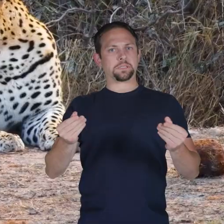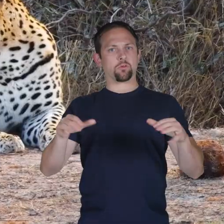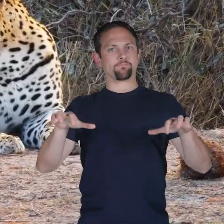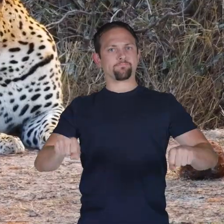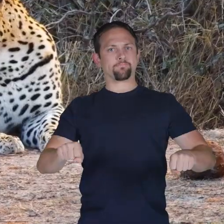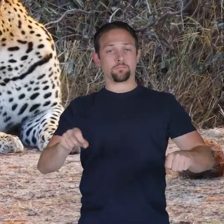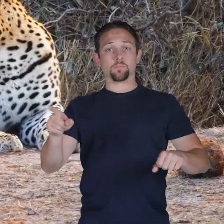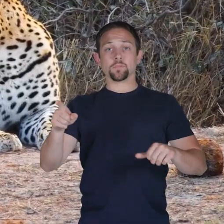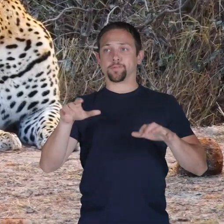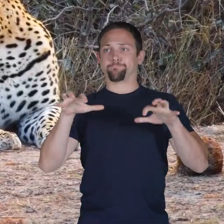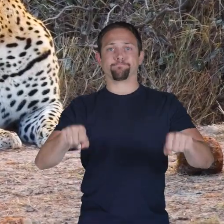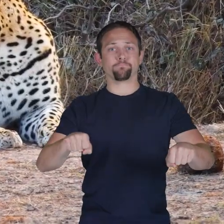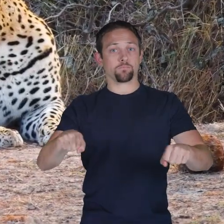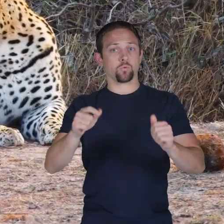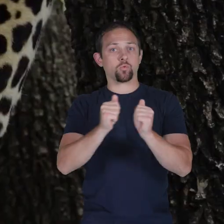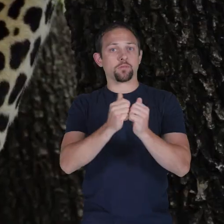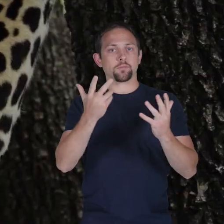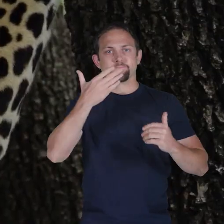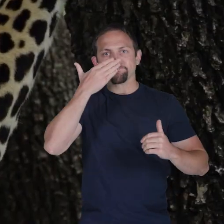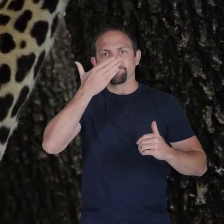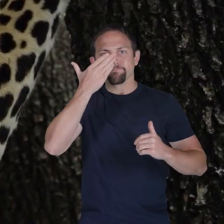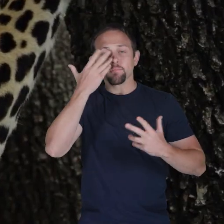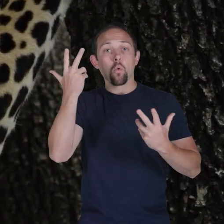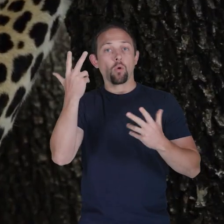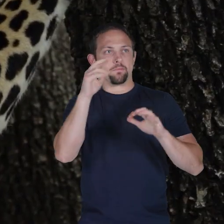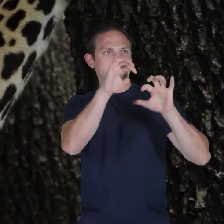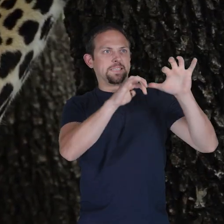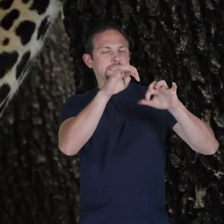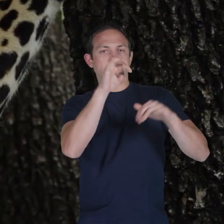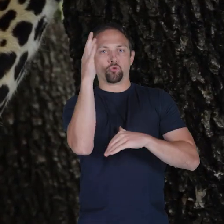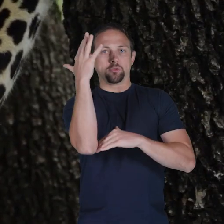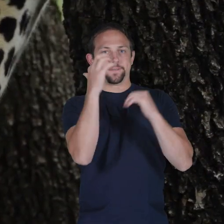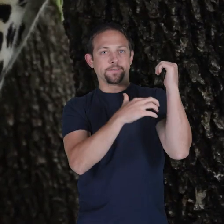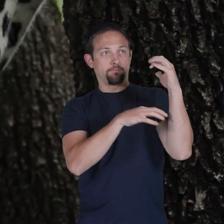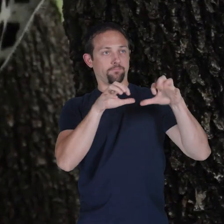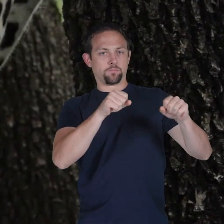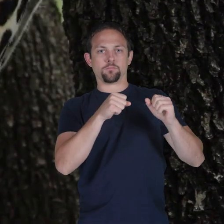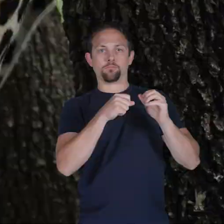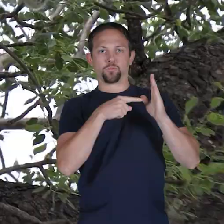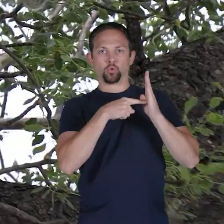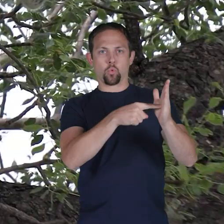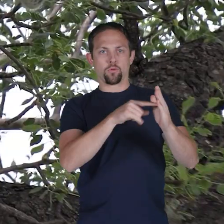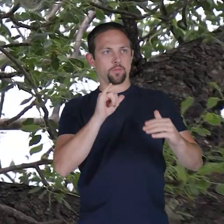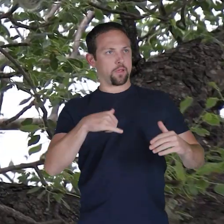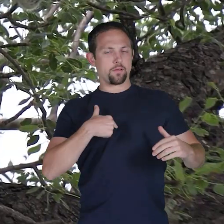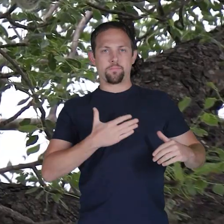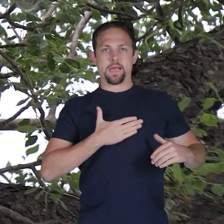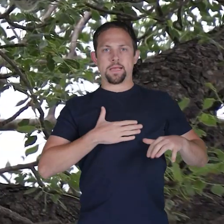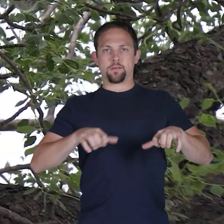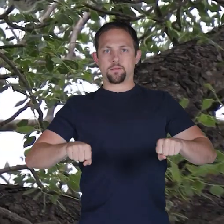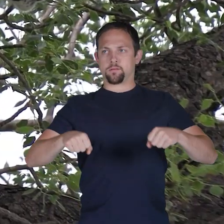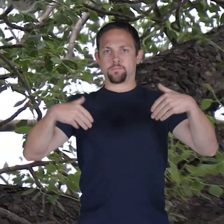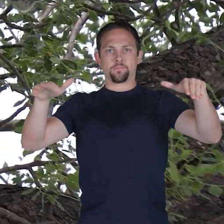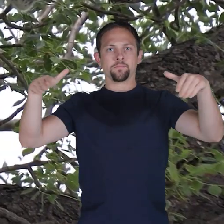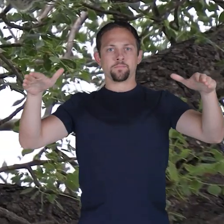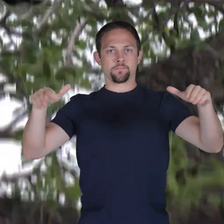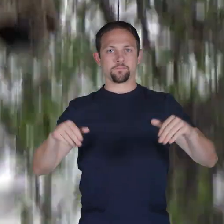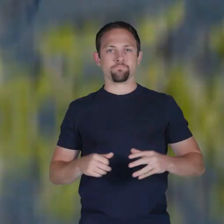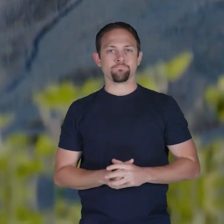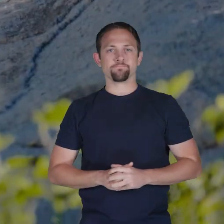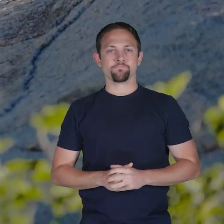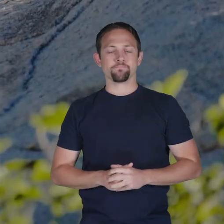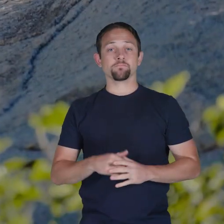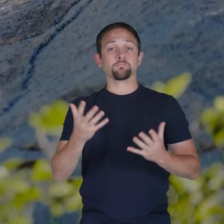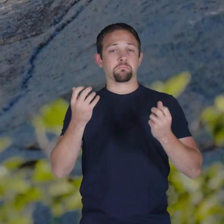and it marks this space with scents and scratches on trees so that other leopards stay away